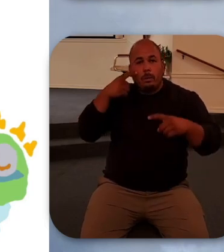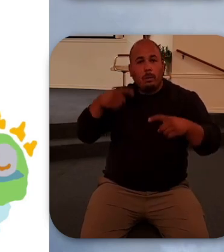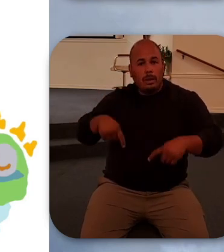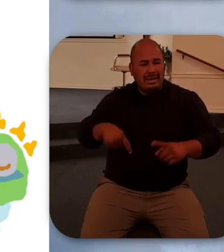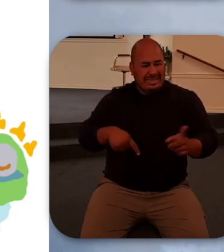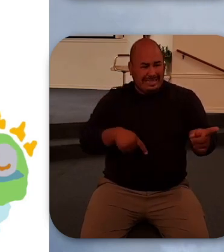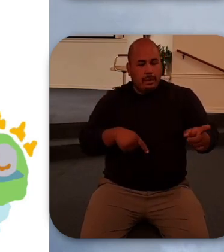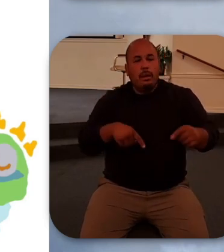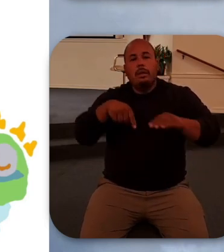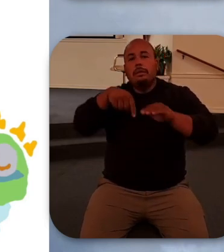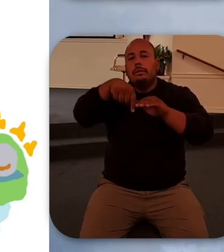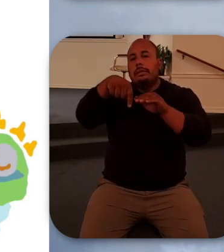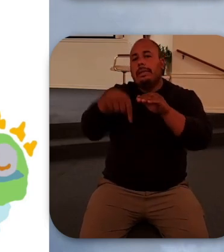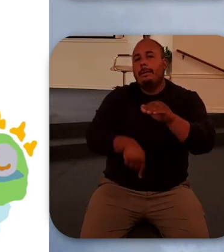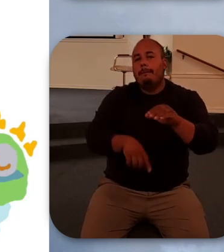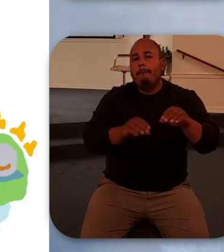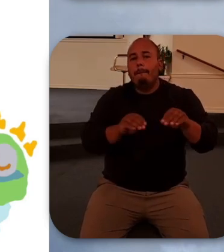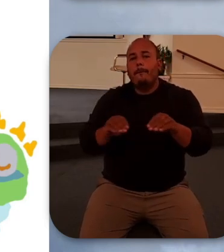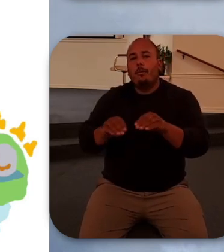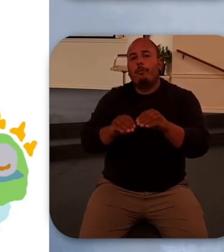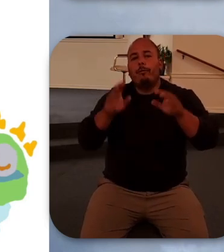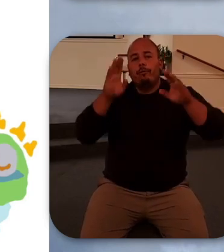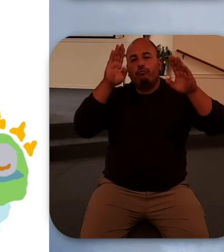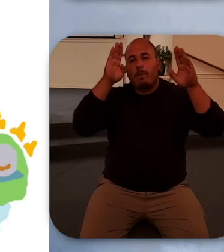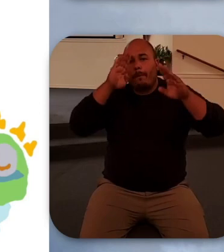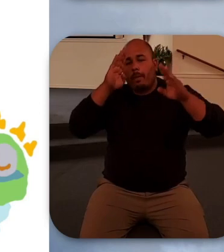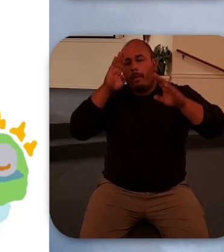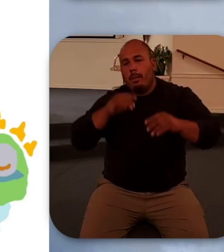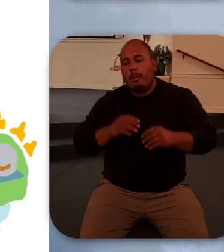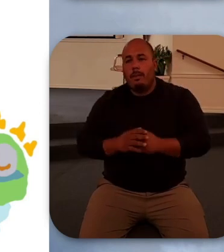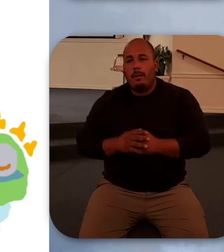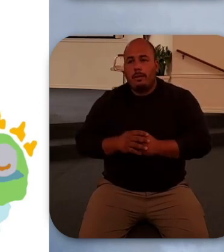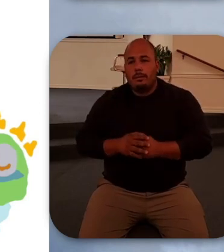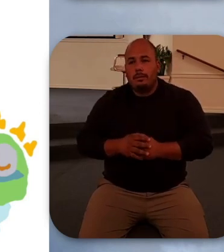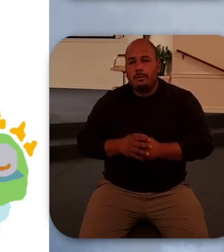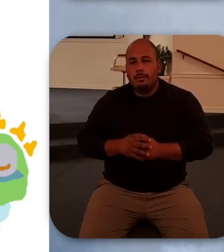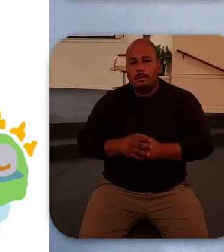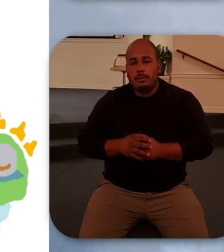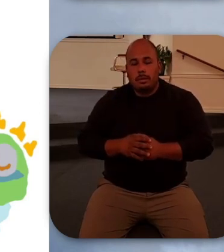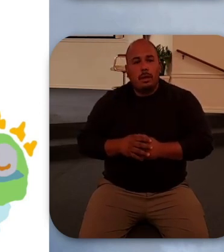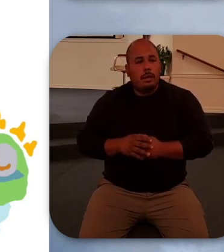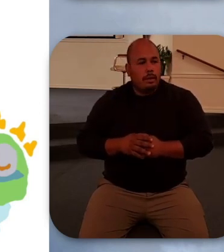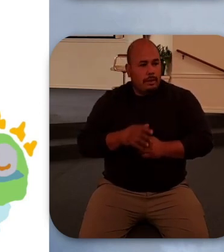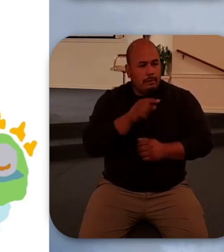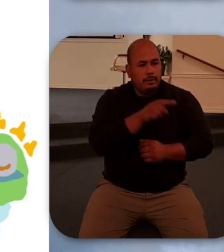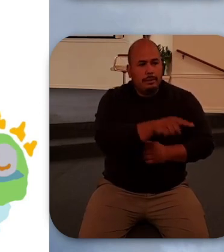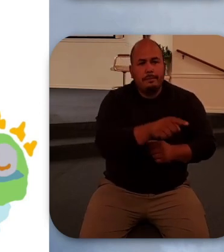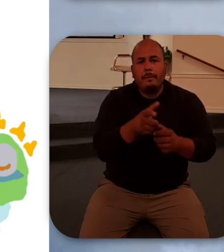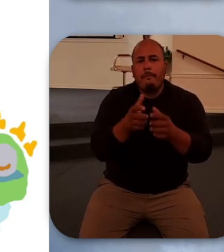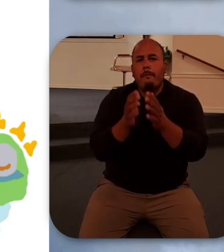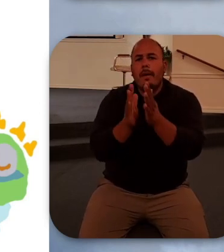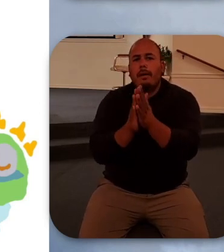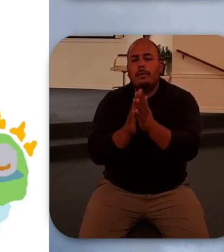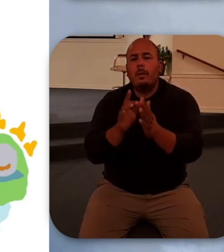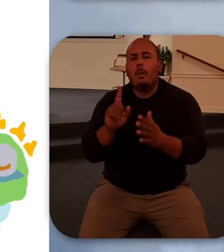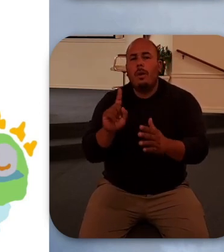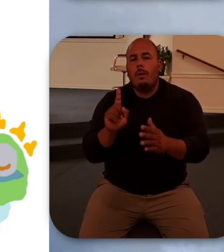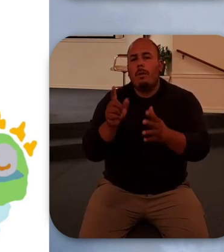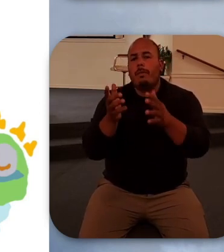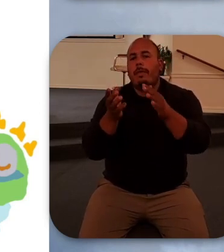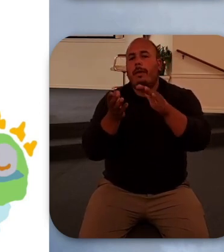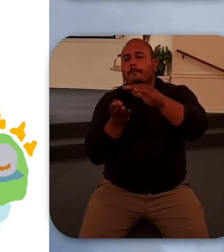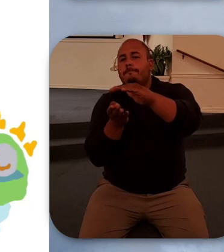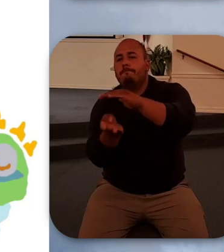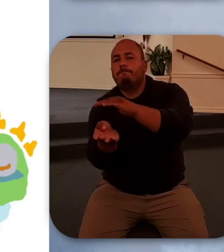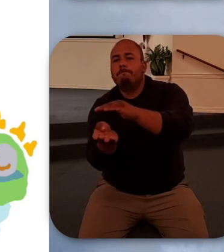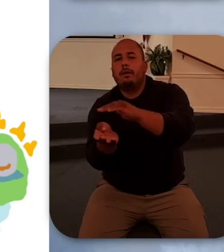in spirit and troubled. Then he asks where they've laid Lazarus, and then he weeps with them.